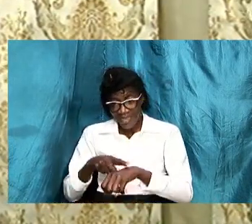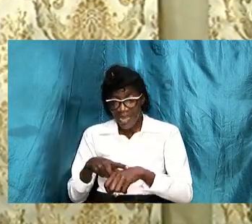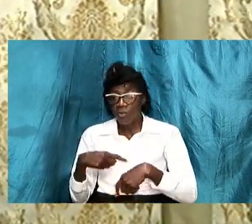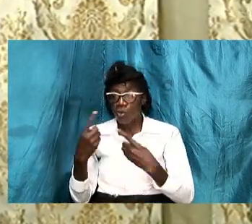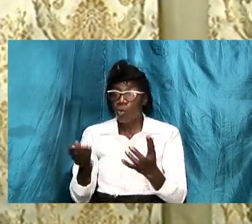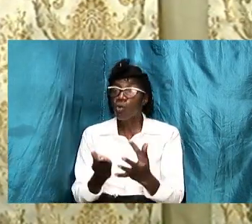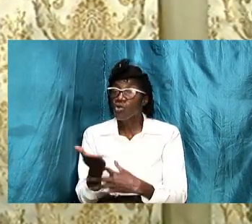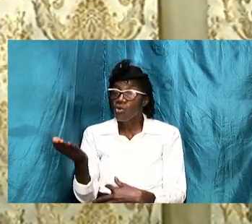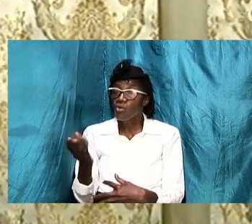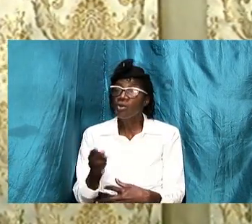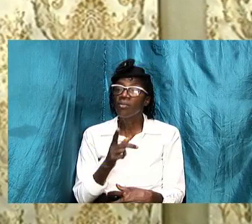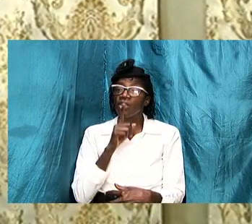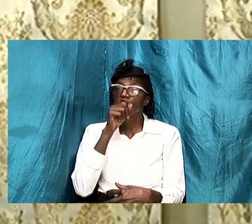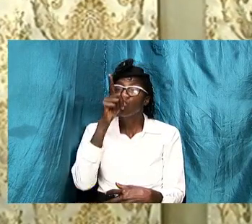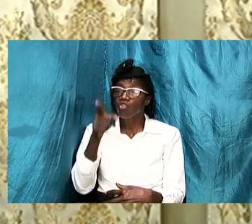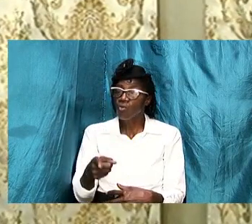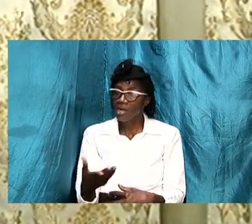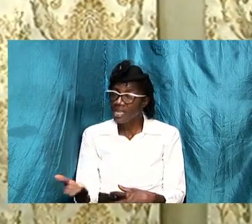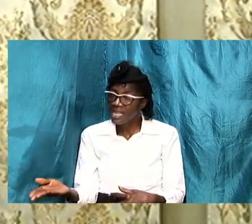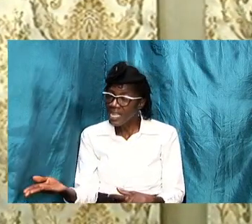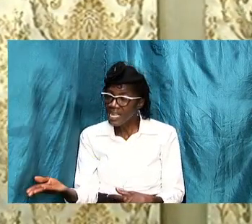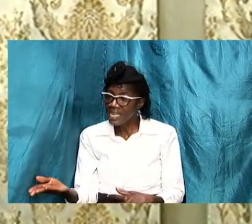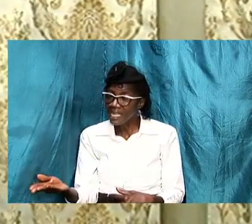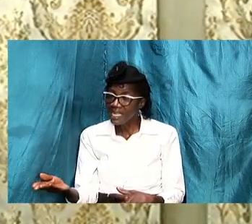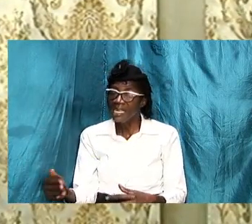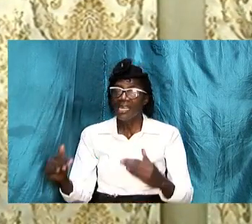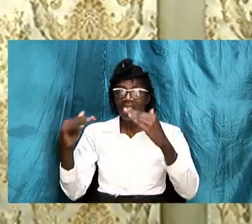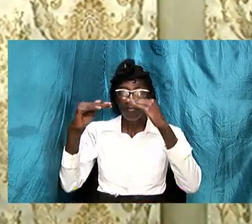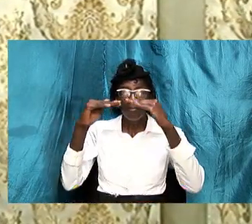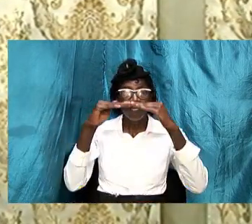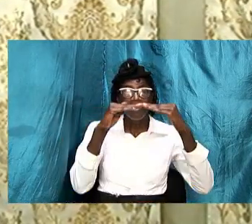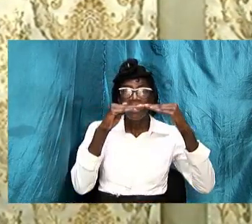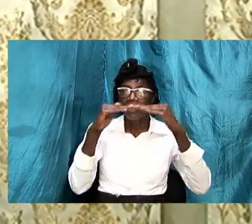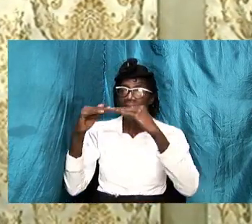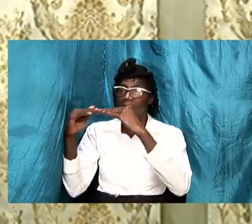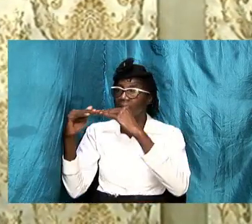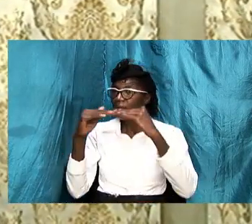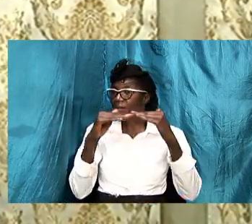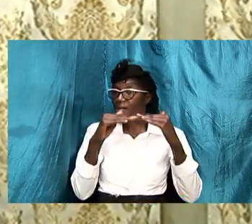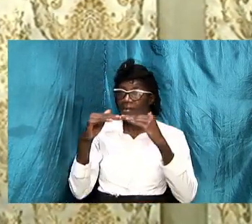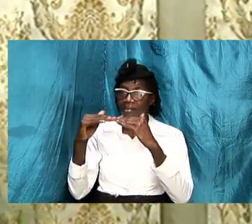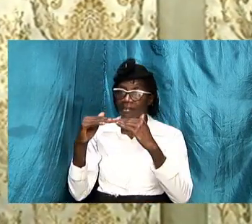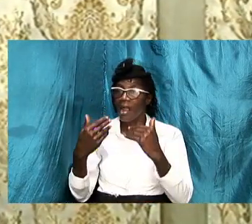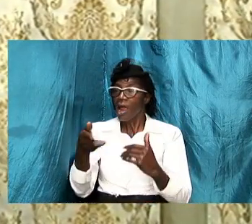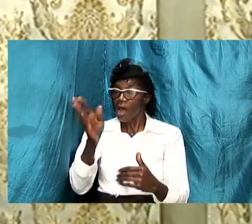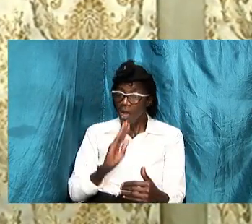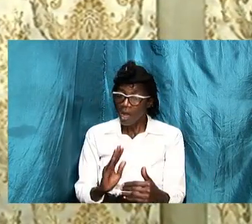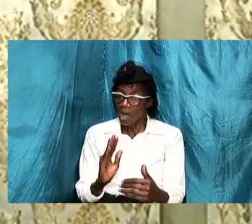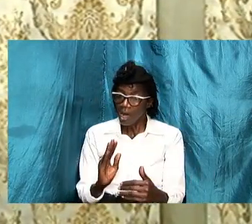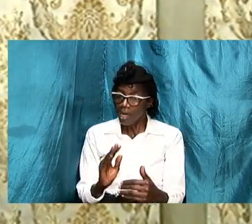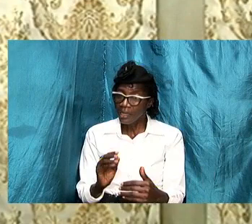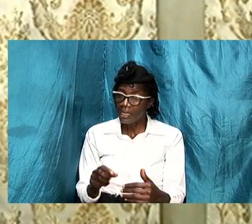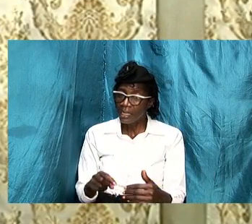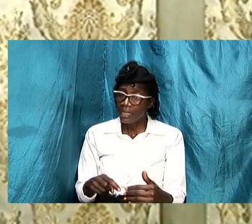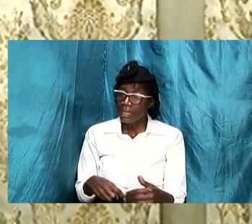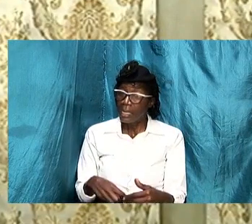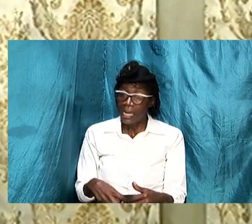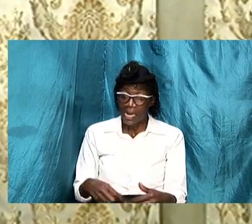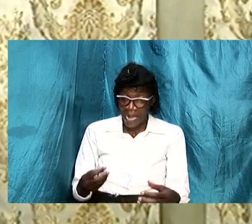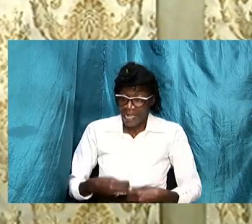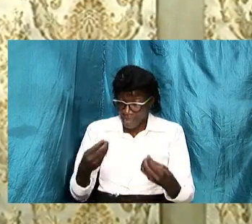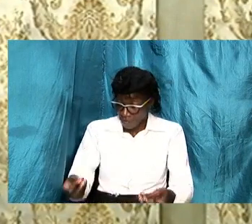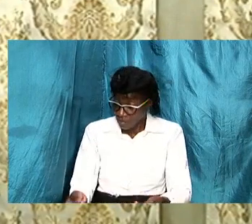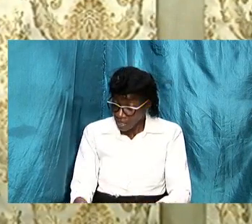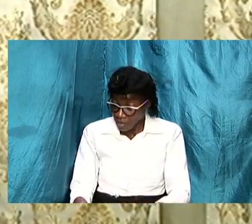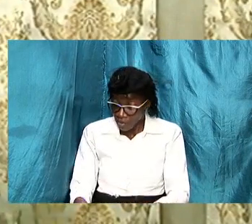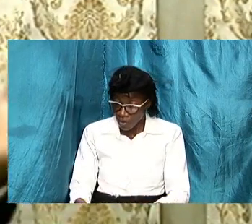sure that the thing is balanced because the bible is a balanced book and god establish things with a certain order he